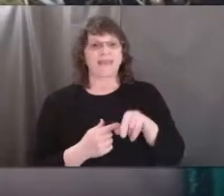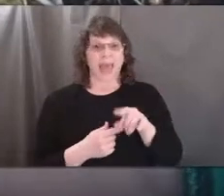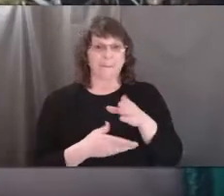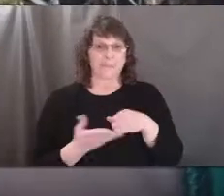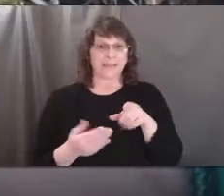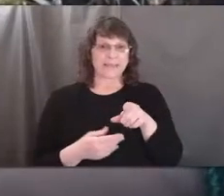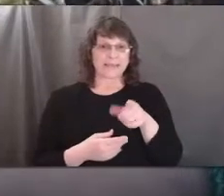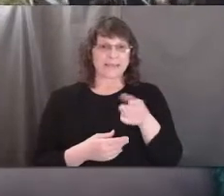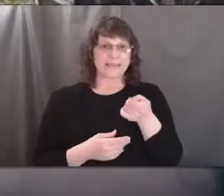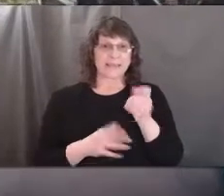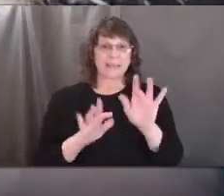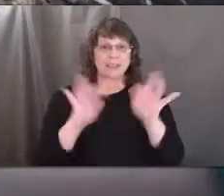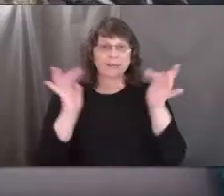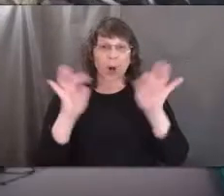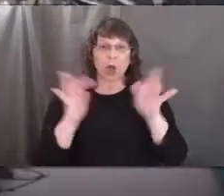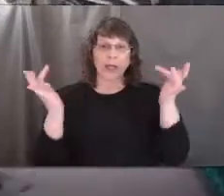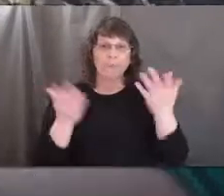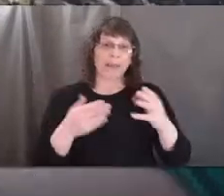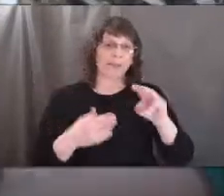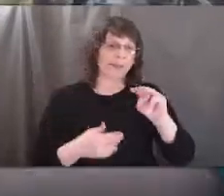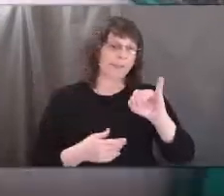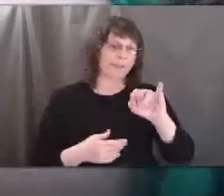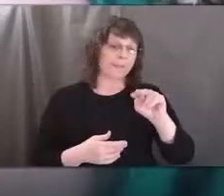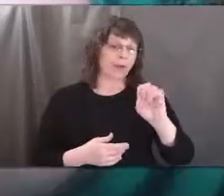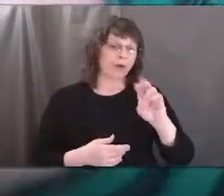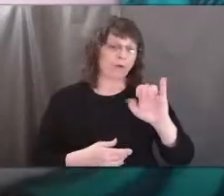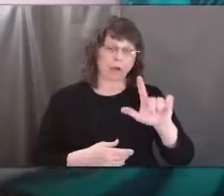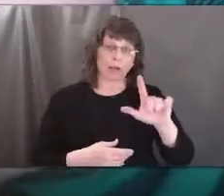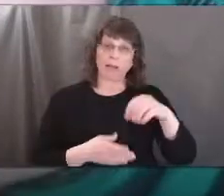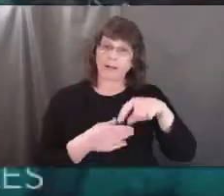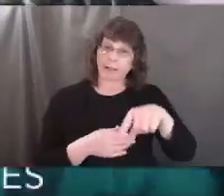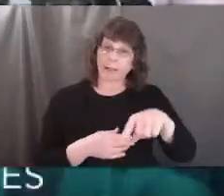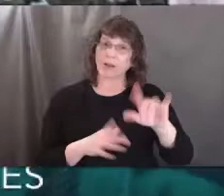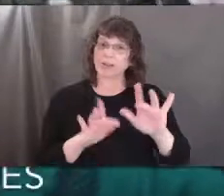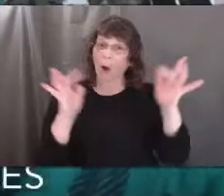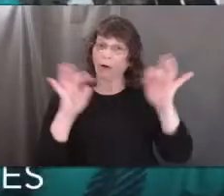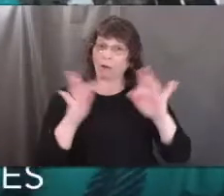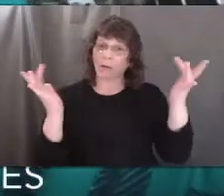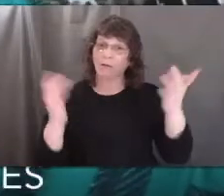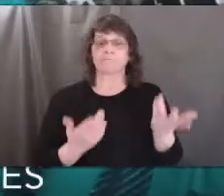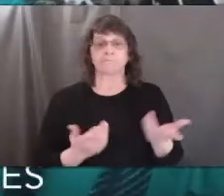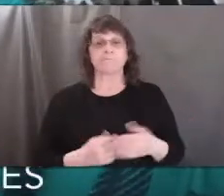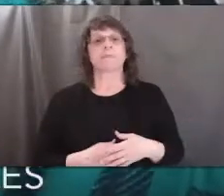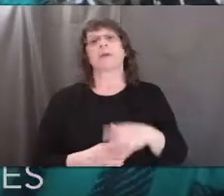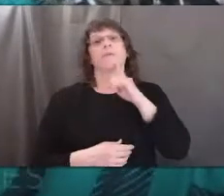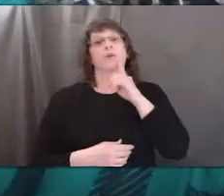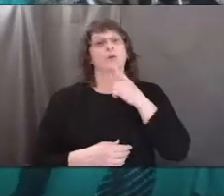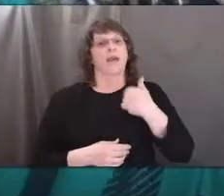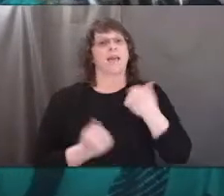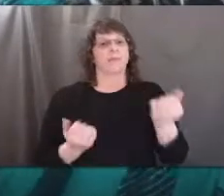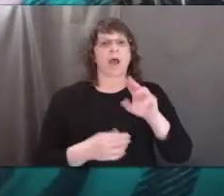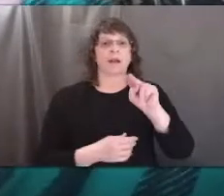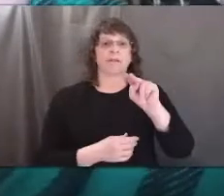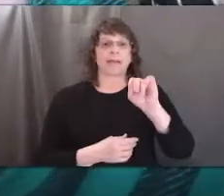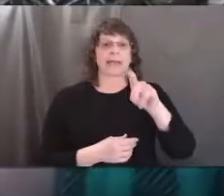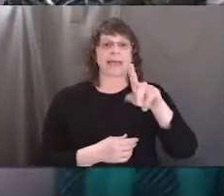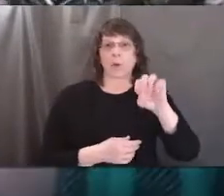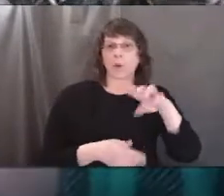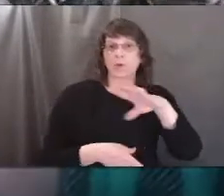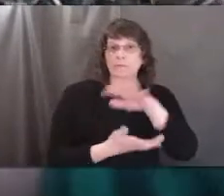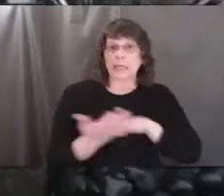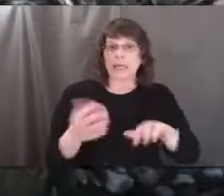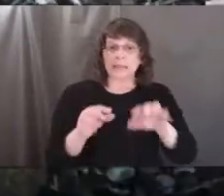piece is a little sparkly. So maybe there's some mineral in there that sparkles. Yeah, definitely we've got a lot of needles mixed into this